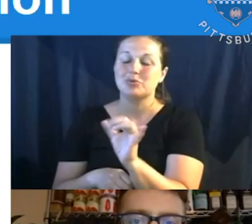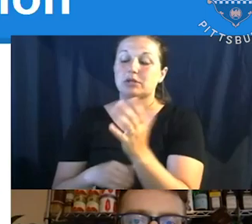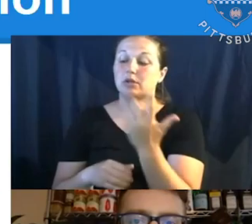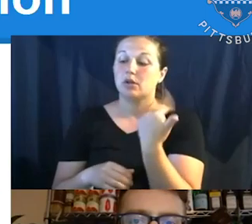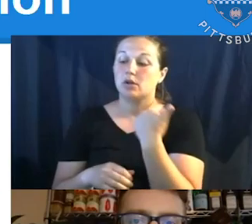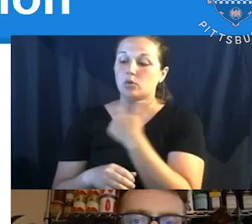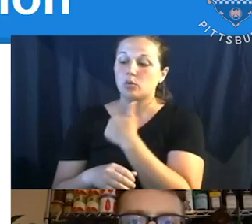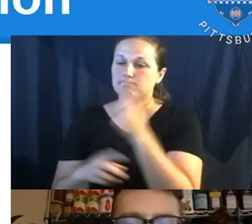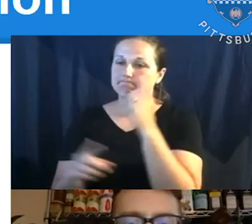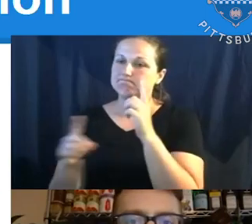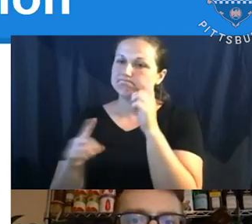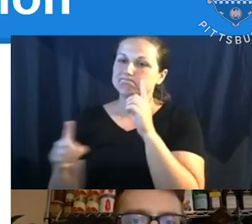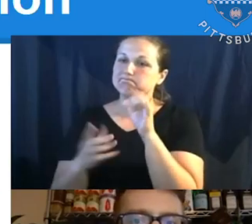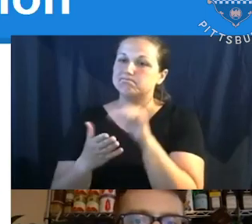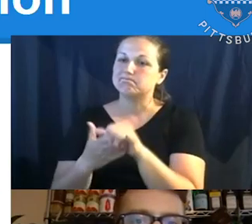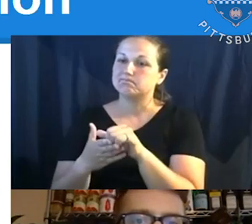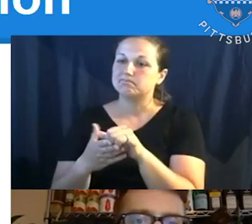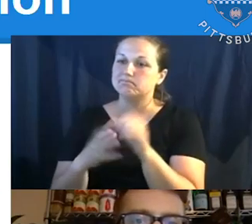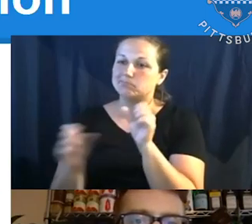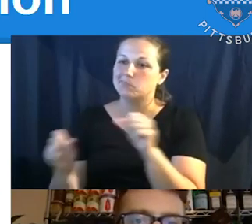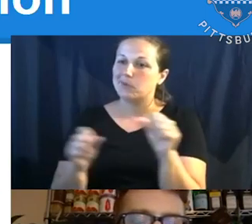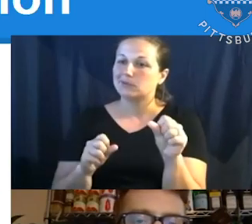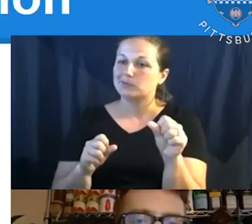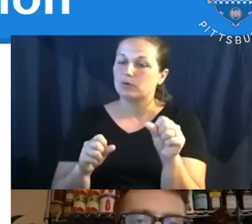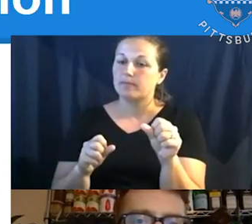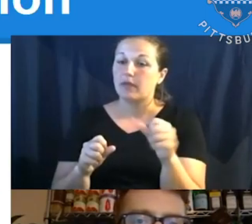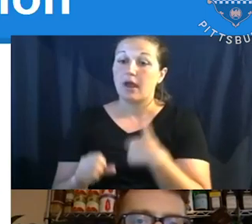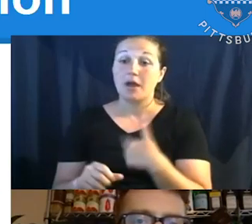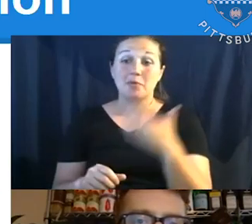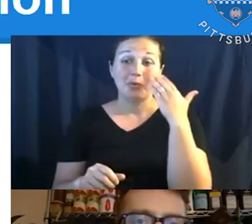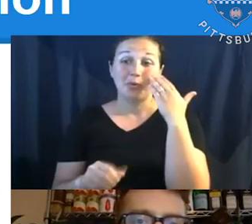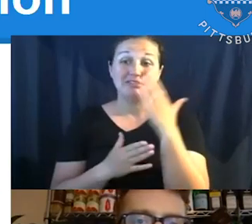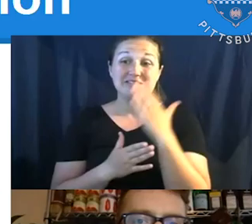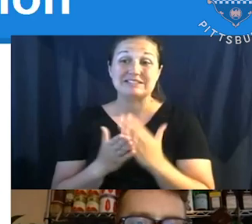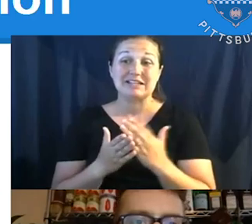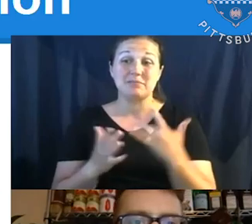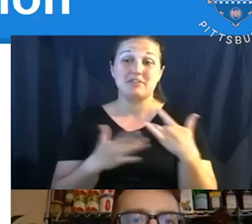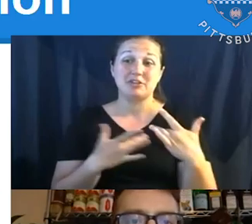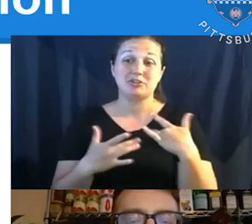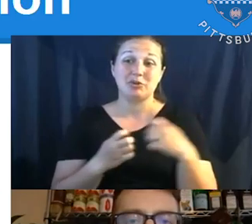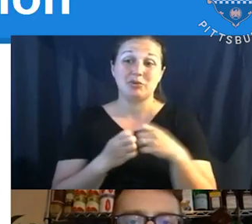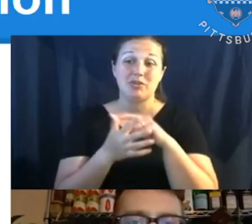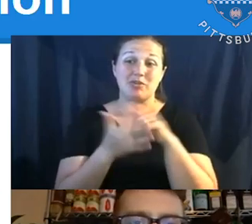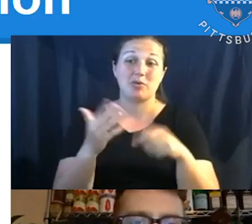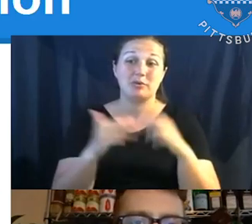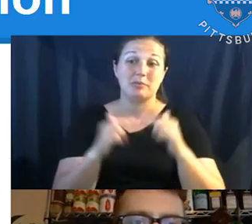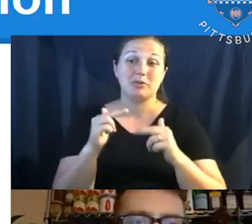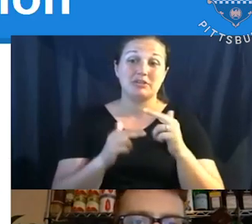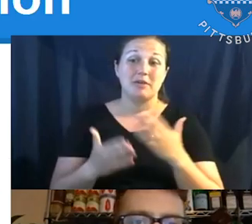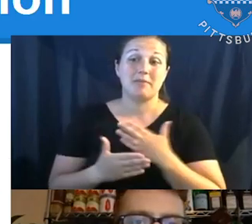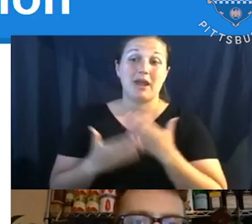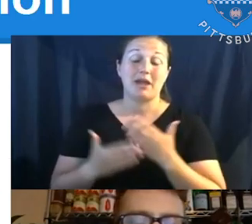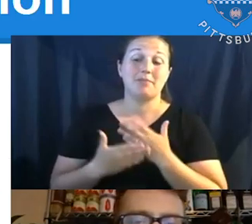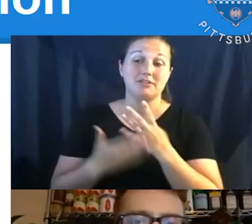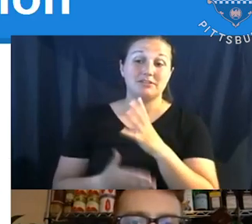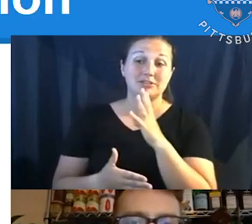contemplating. Um, you know, I am aware of some of the issues in those buildings. Um, so I'm happy to kind of talk a little bit more to take